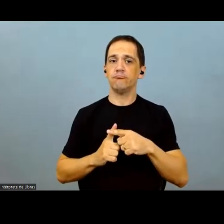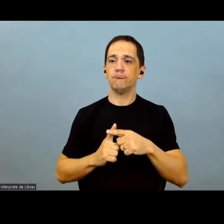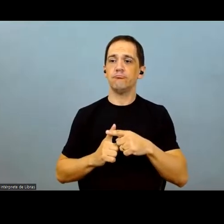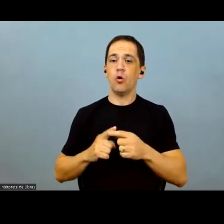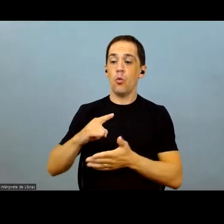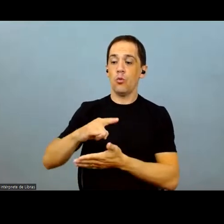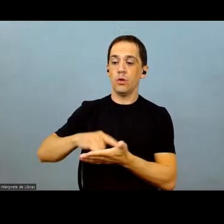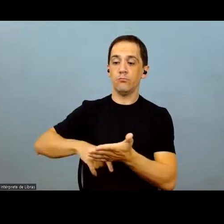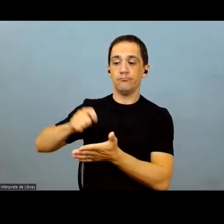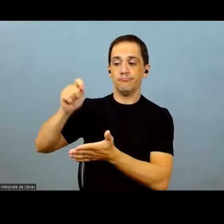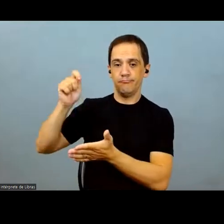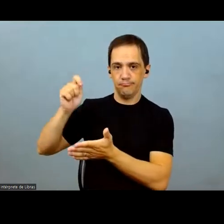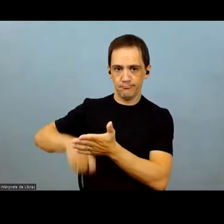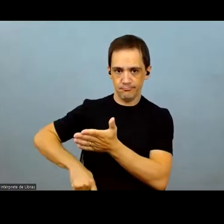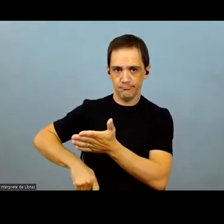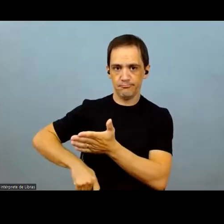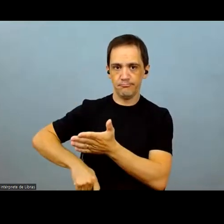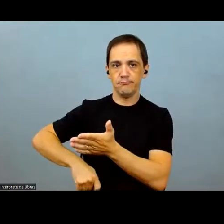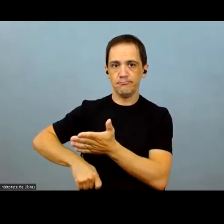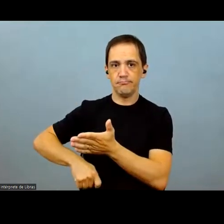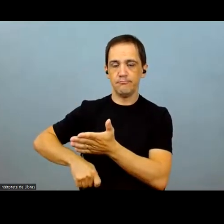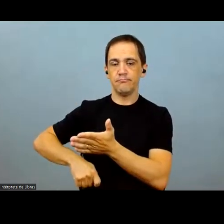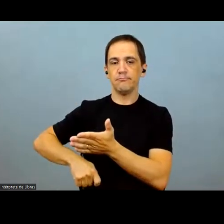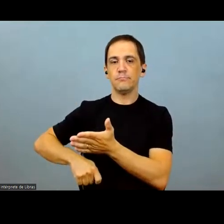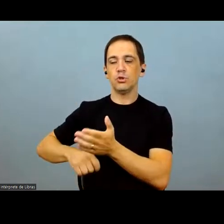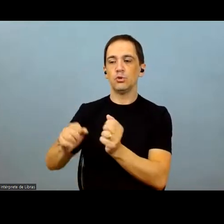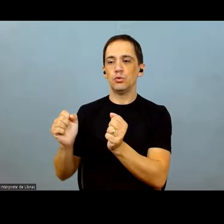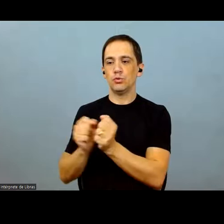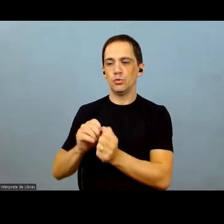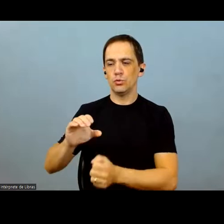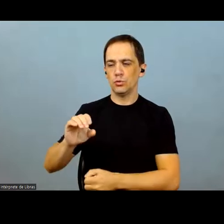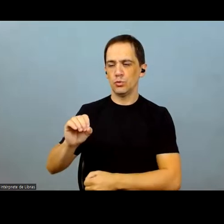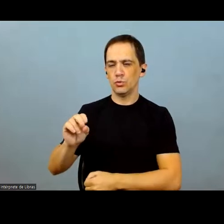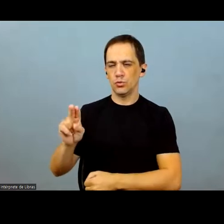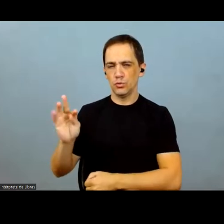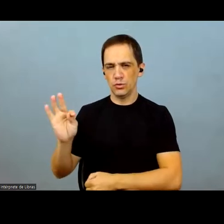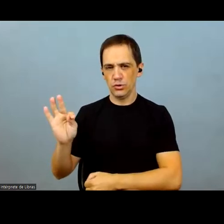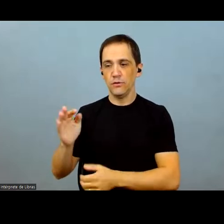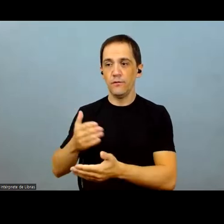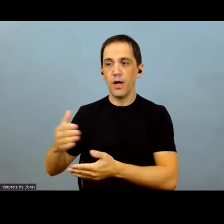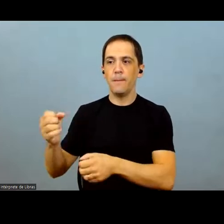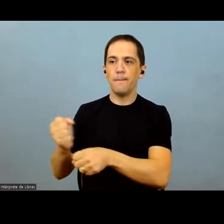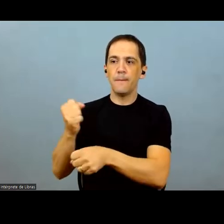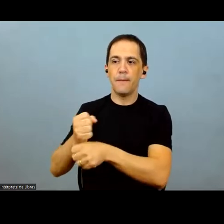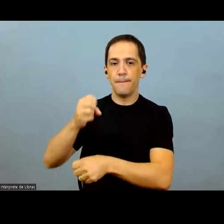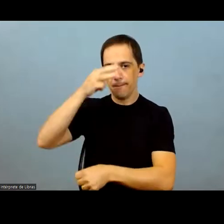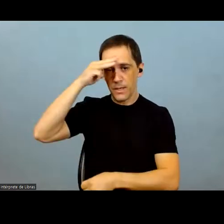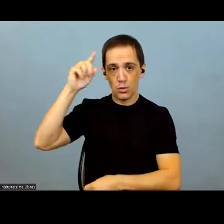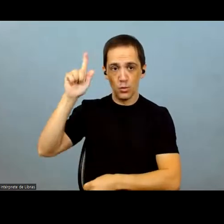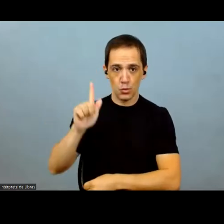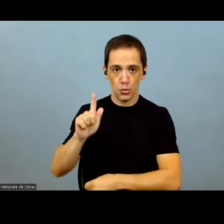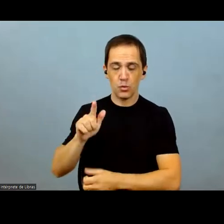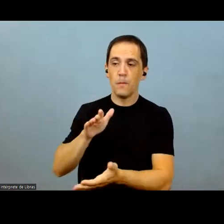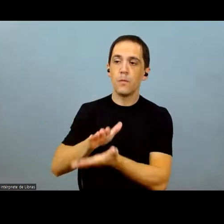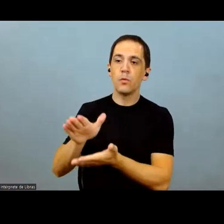We have signed an agreement outsizing with Kofi. They will build a